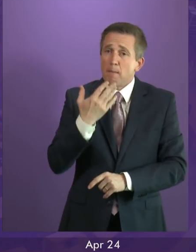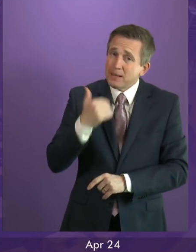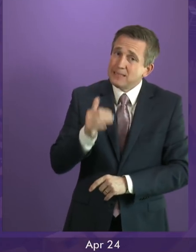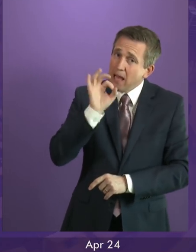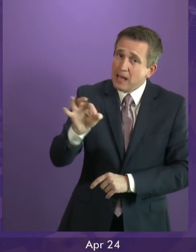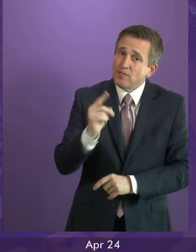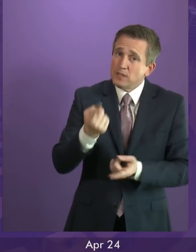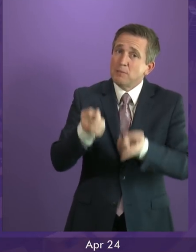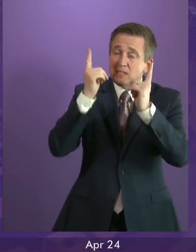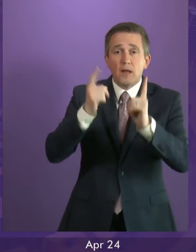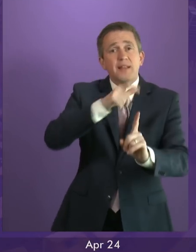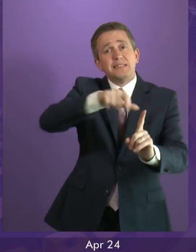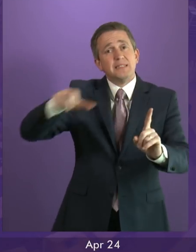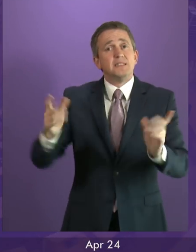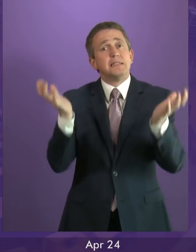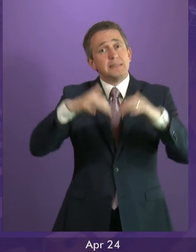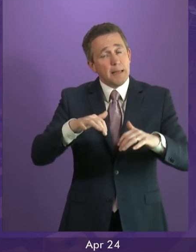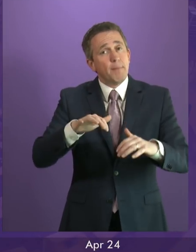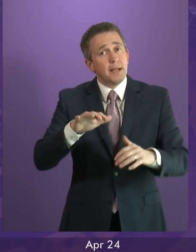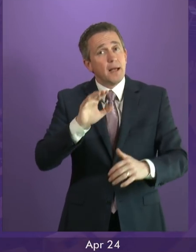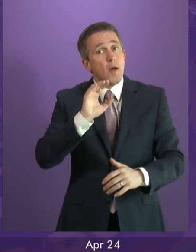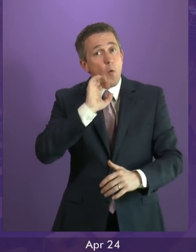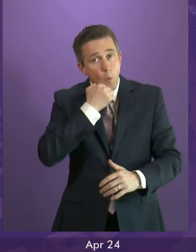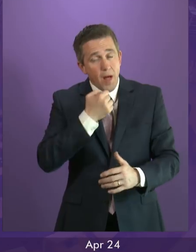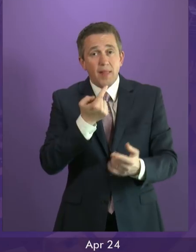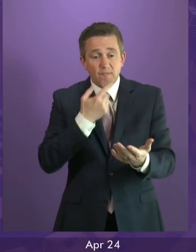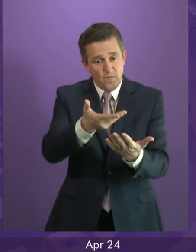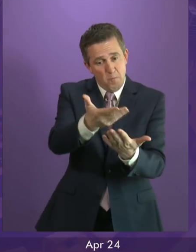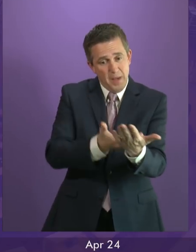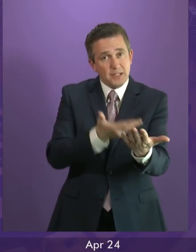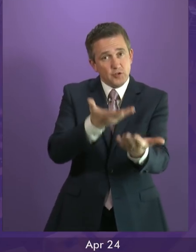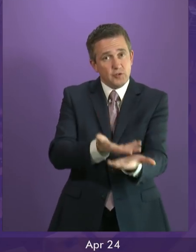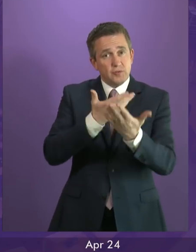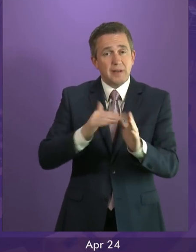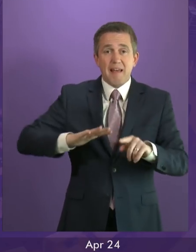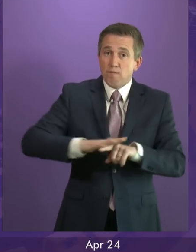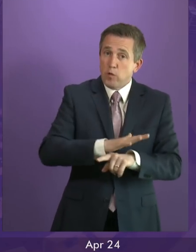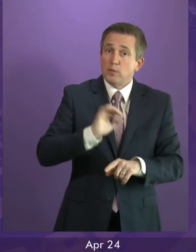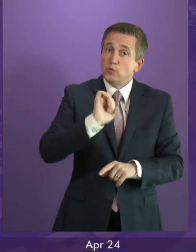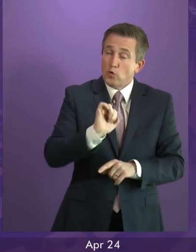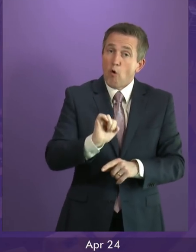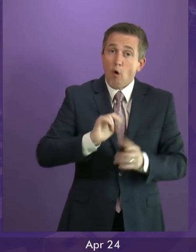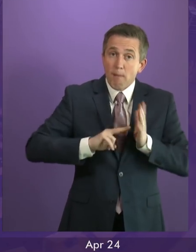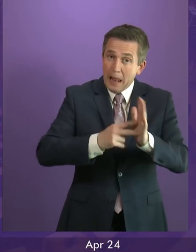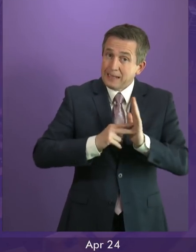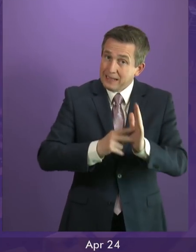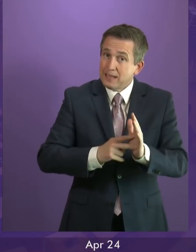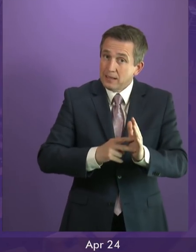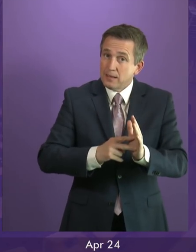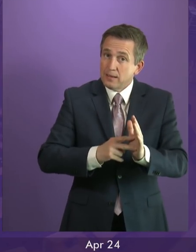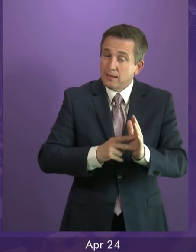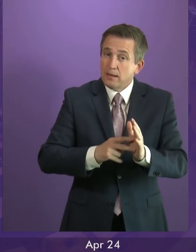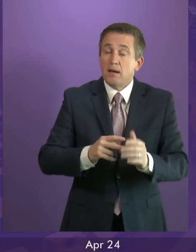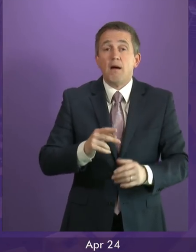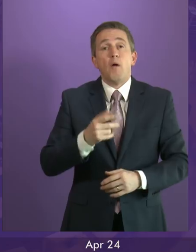assemblies, which we welcome, inform the prospectus put forward by the government in the referendum? And will the offer put